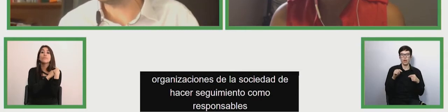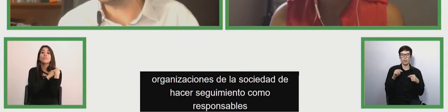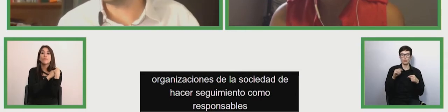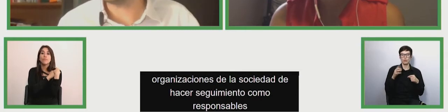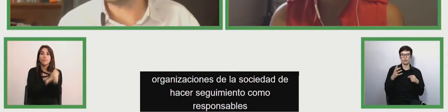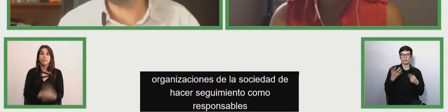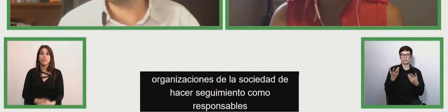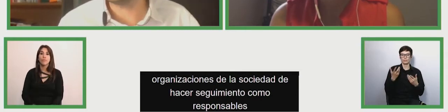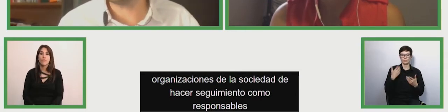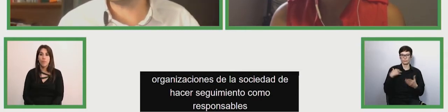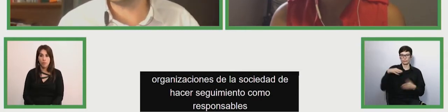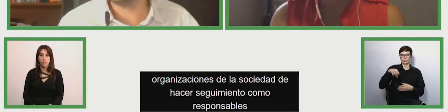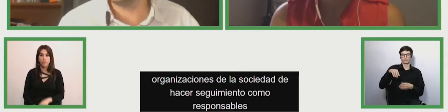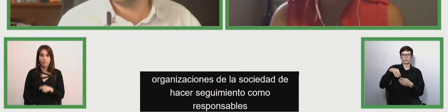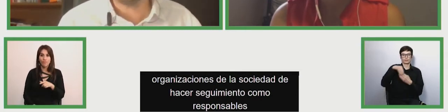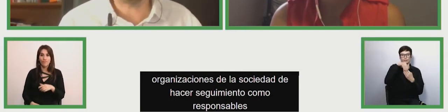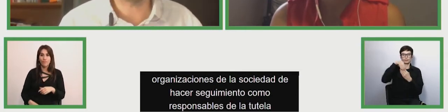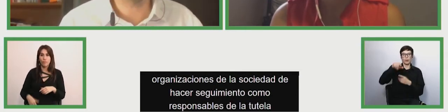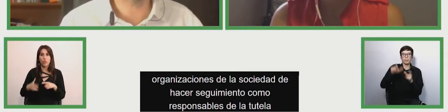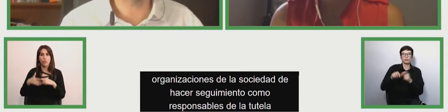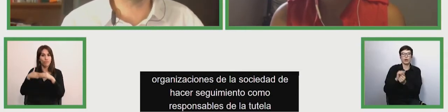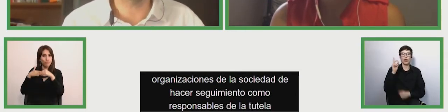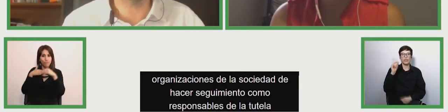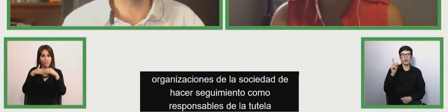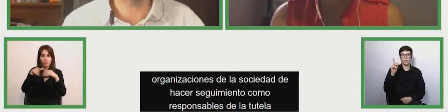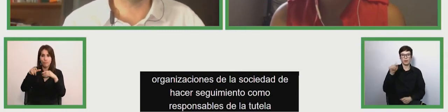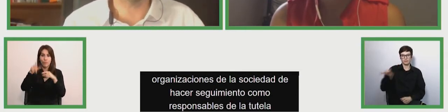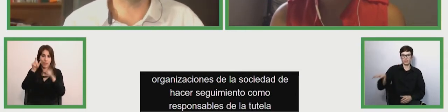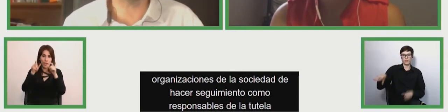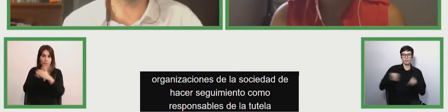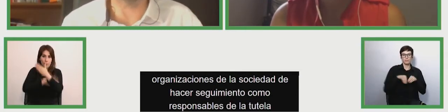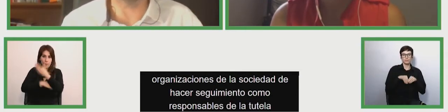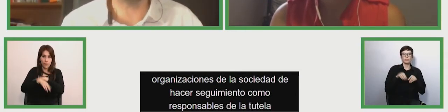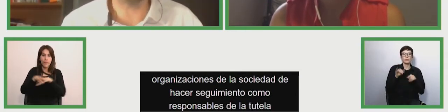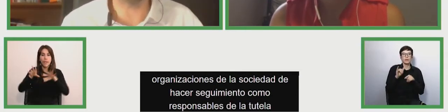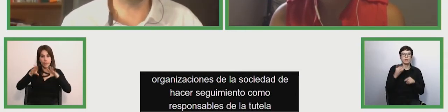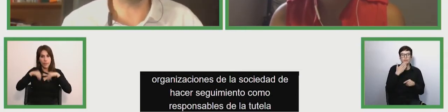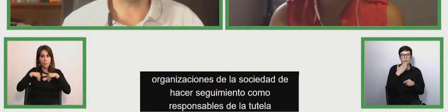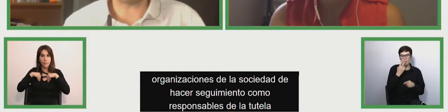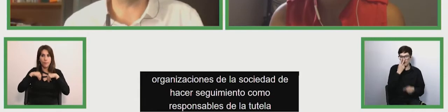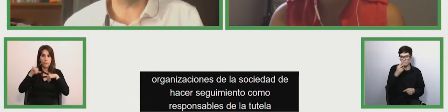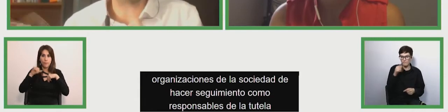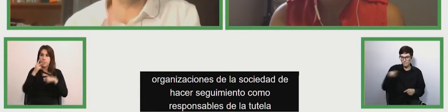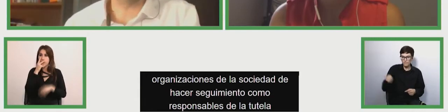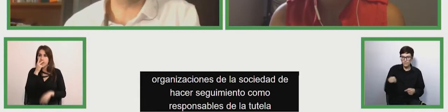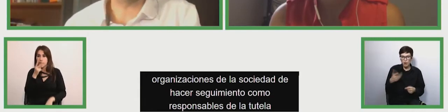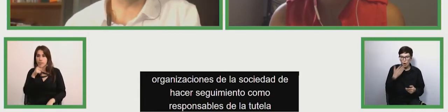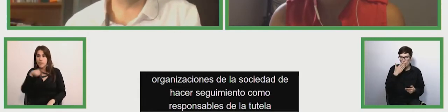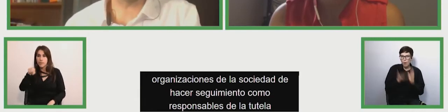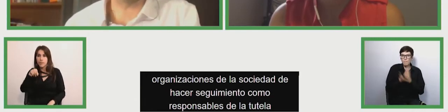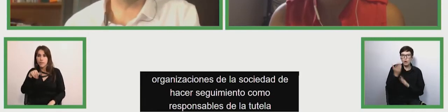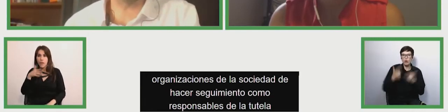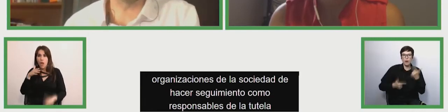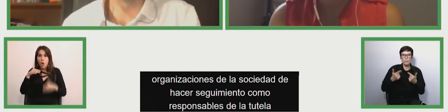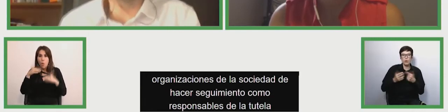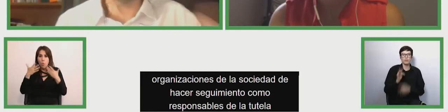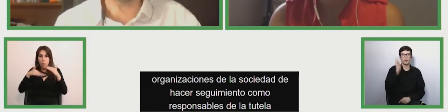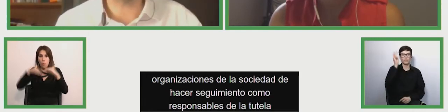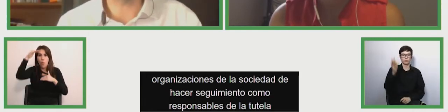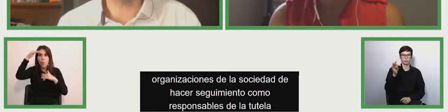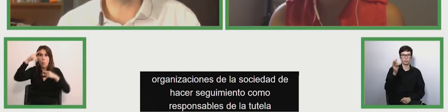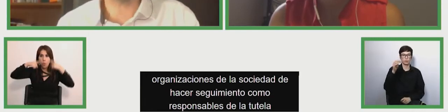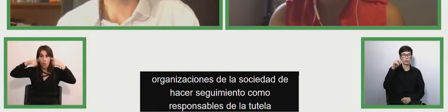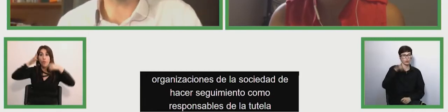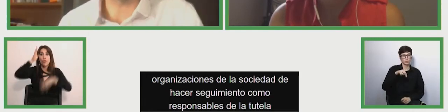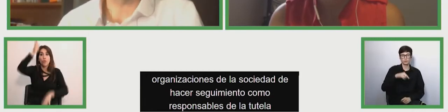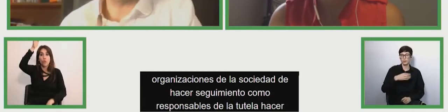people who have this capacity and try to make these exercises or political incidents for better public policies in the future easier